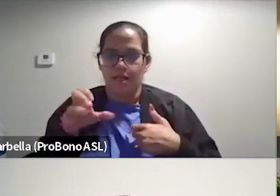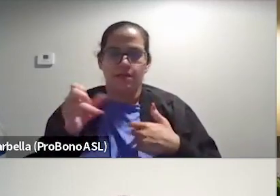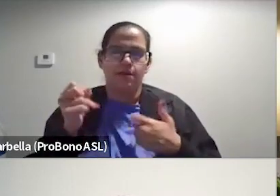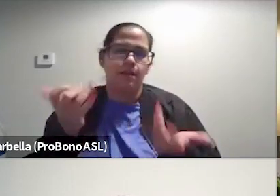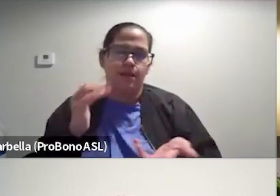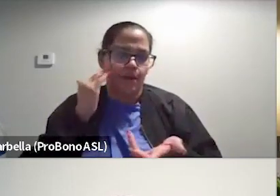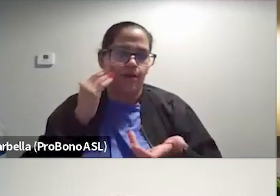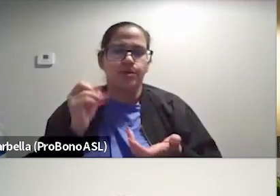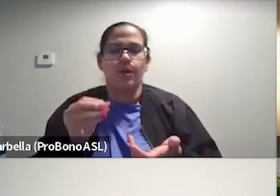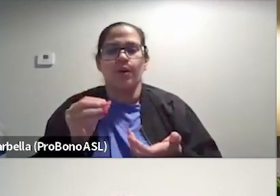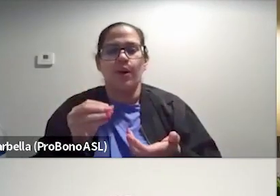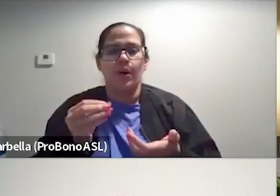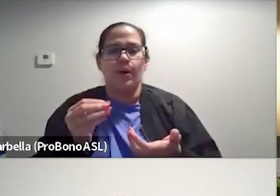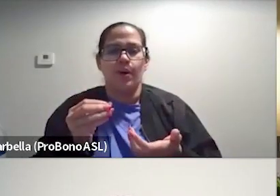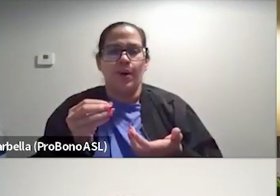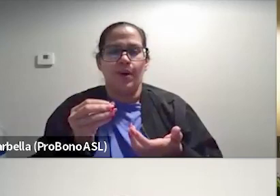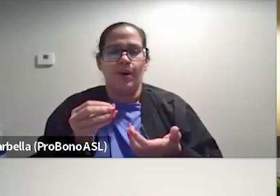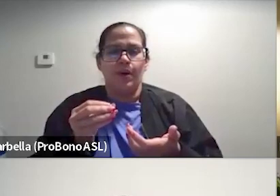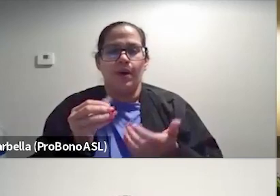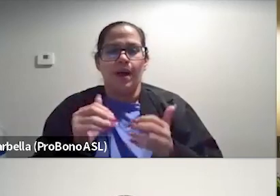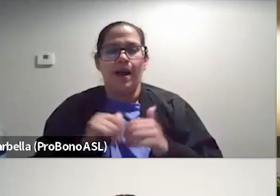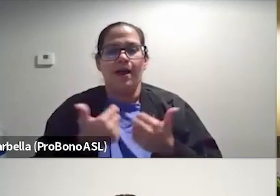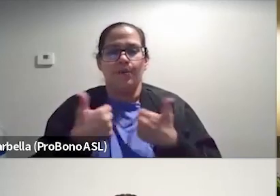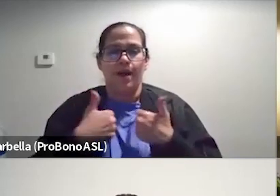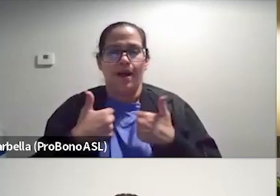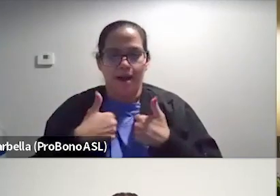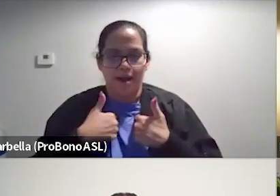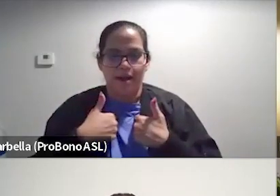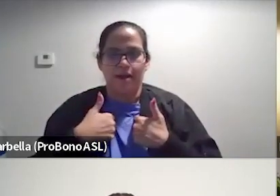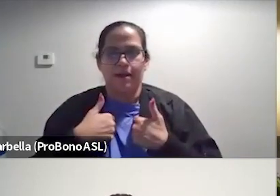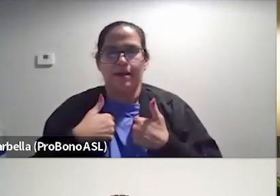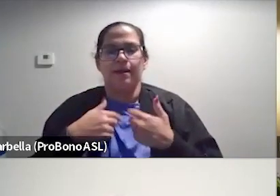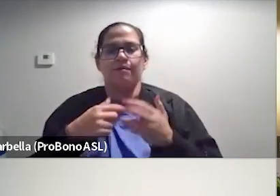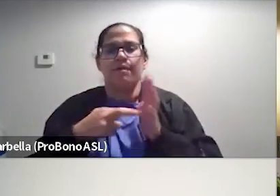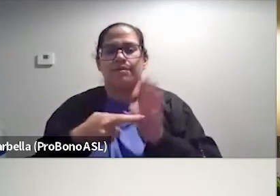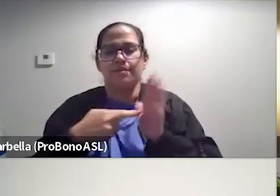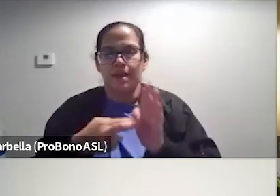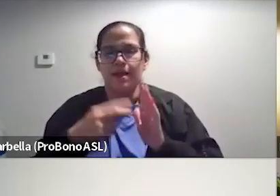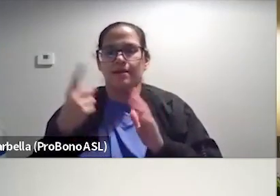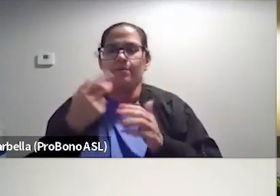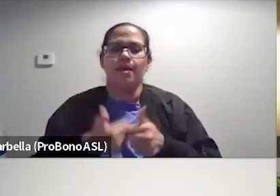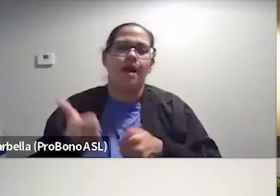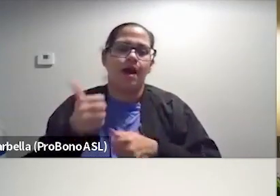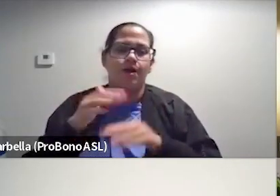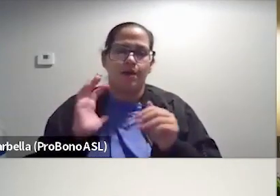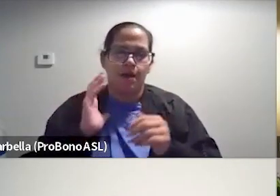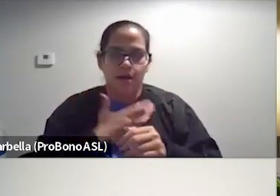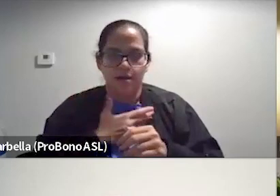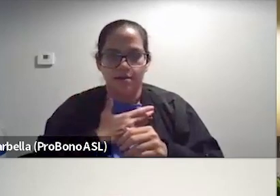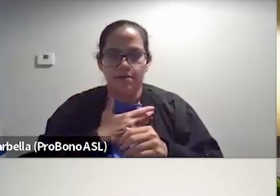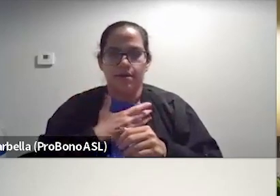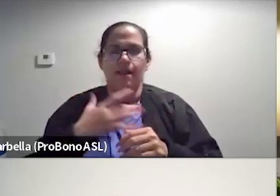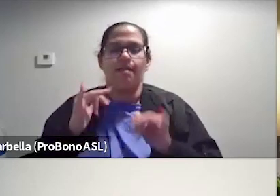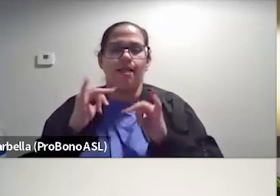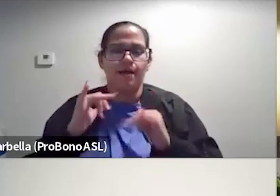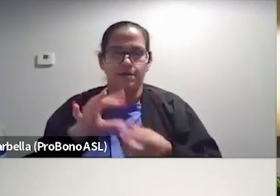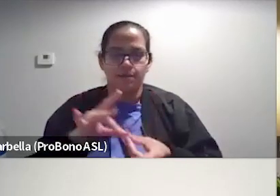know, and so there's a, there's, how do I, Ephesina, represent something higher than us, uh, like spirit